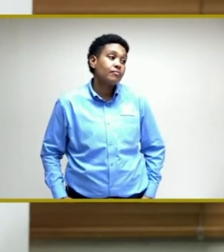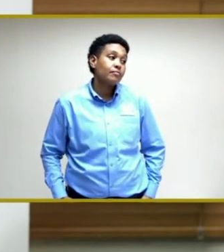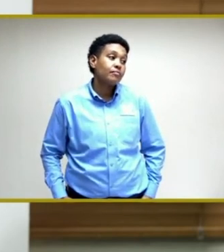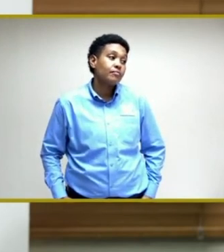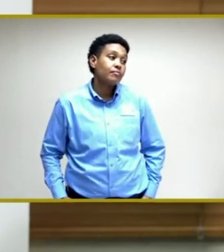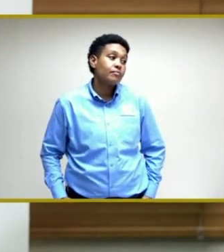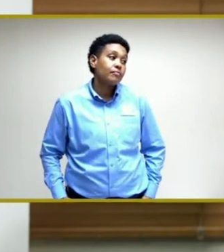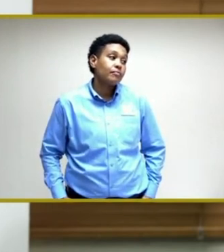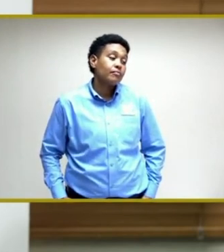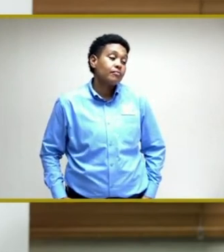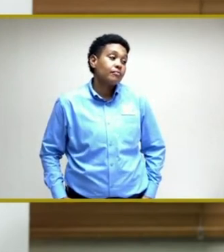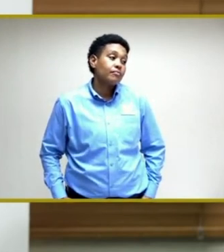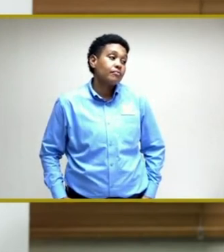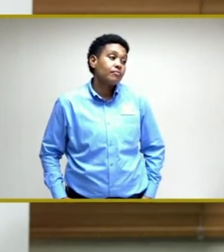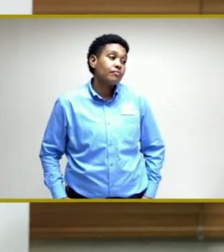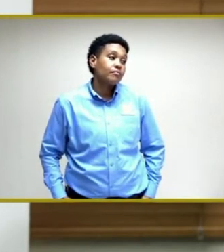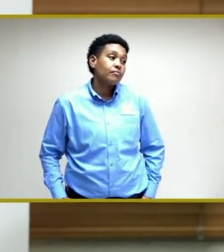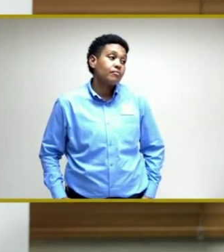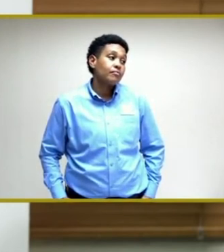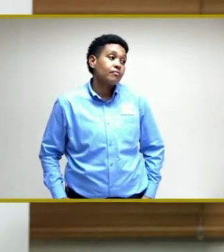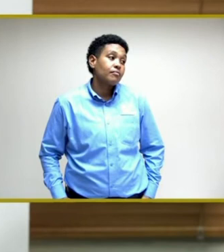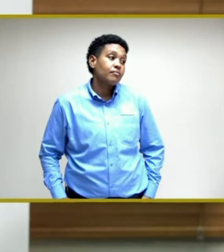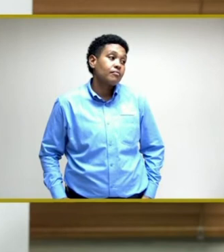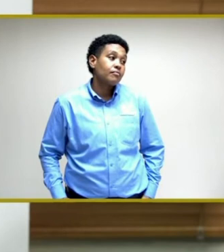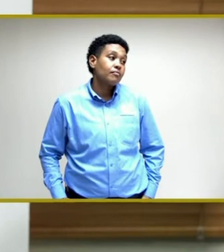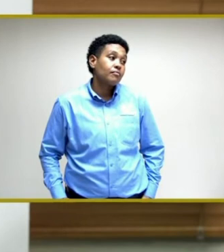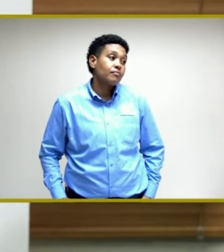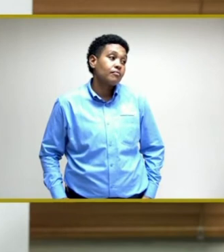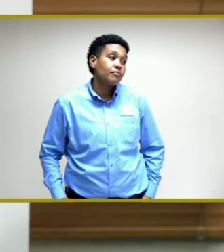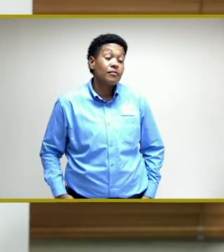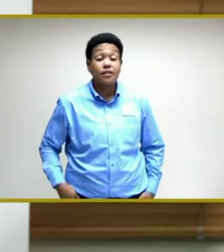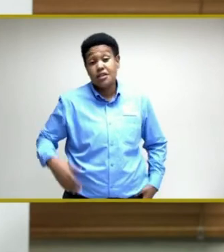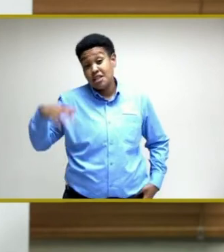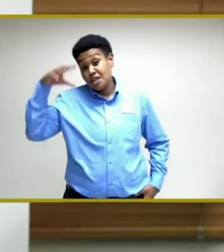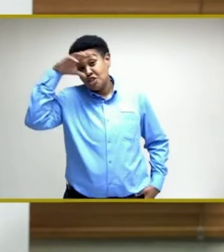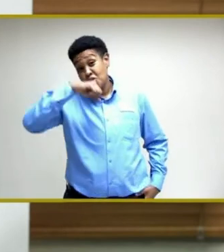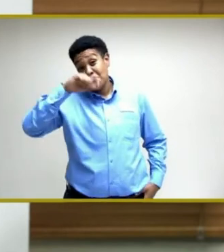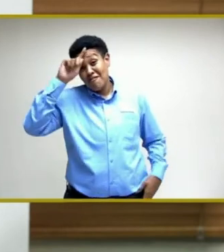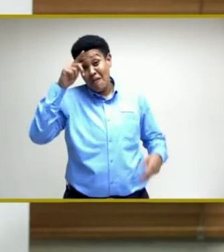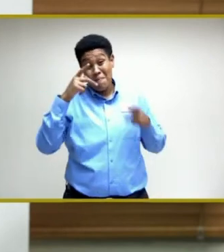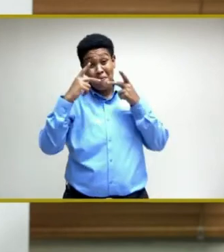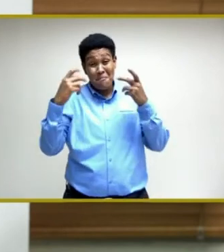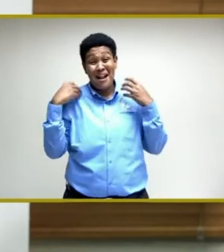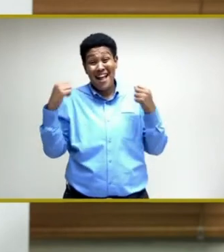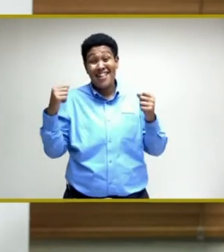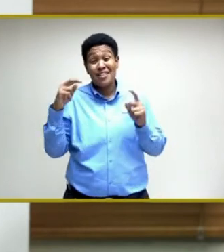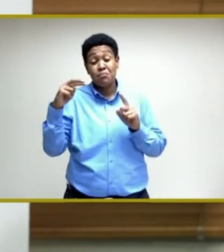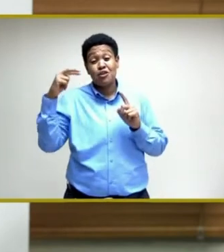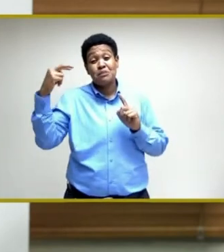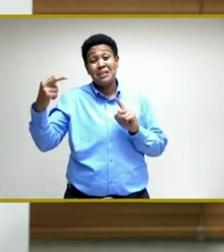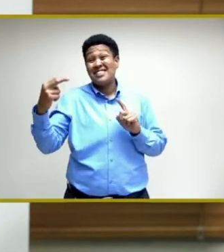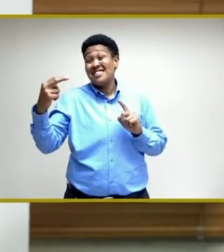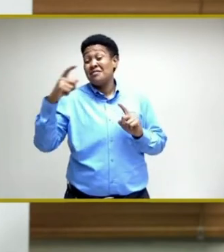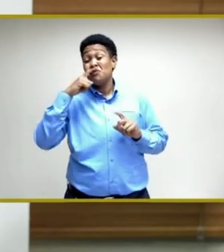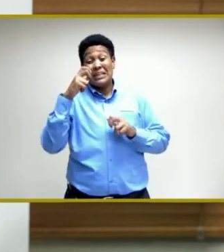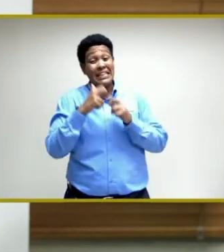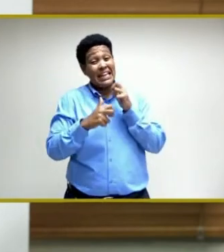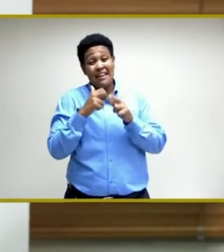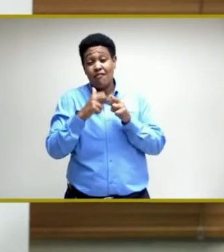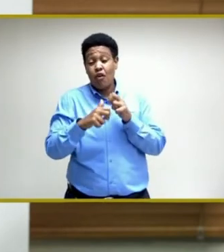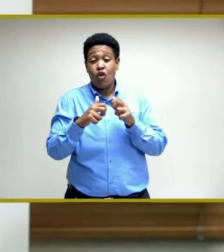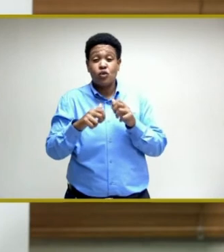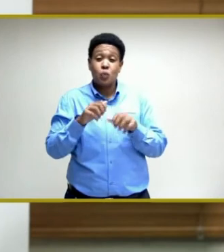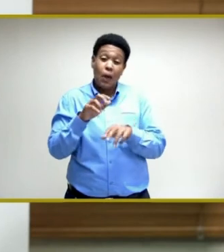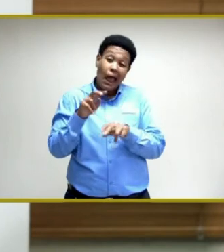perspective anyway that it is difficult to enforce in totality rules of